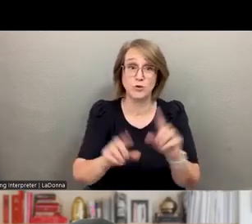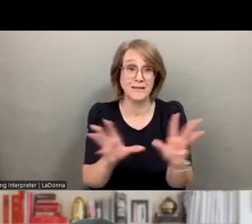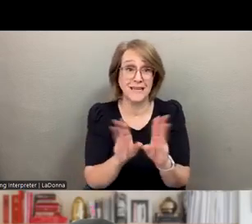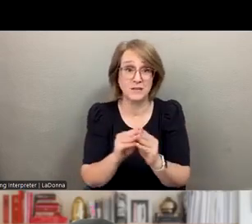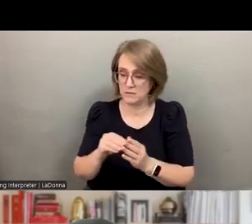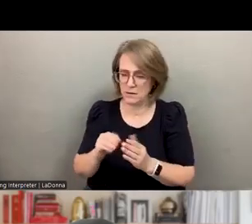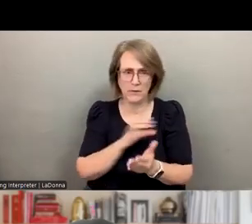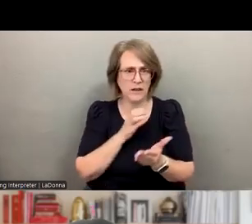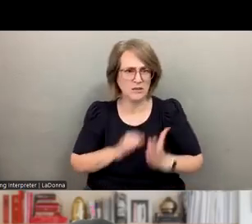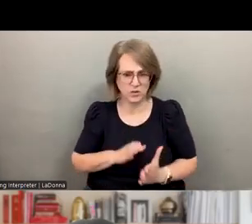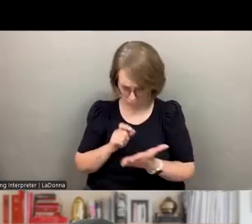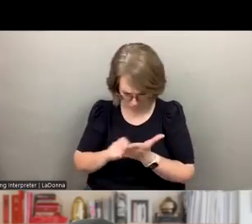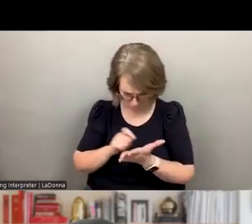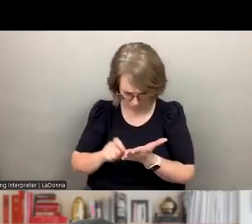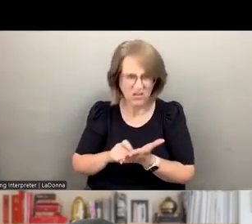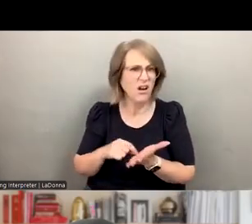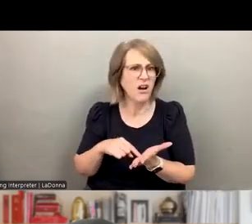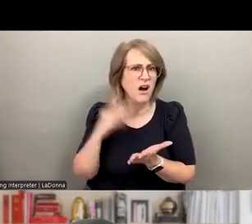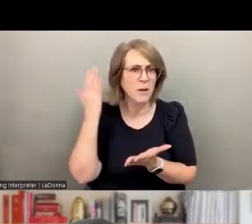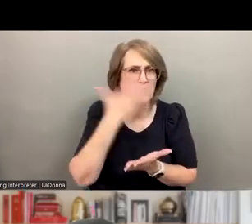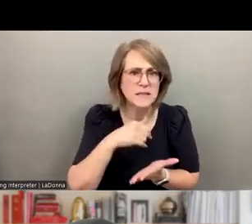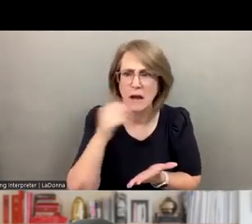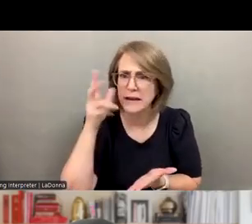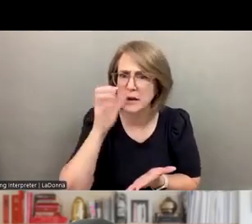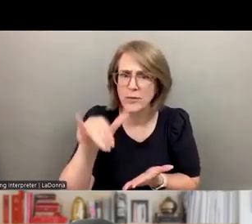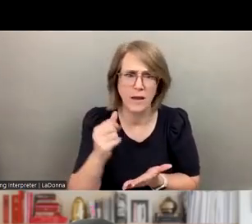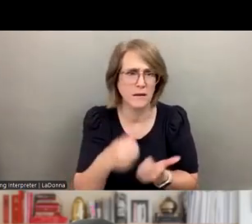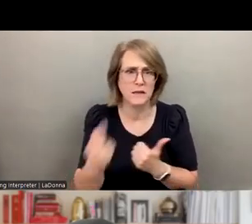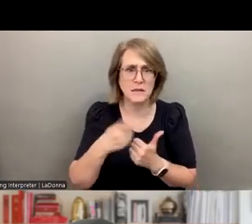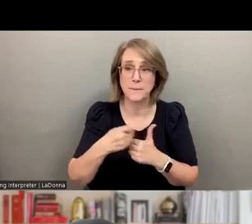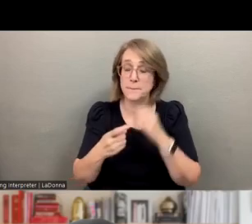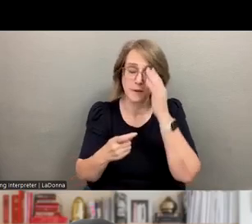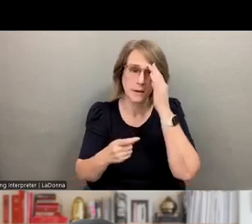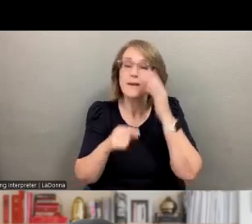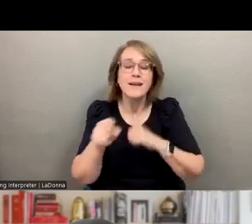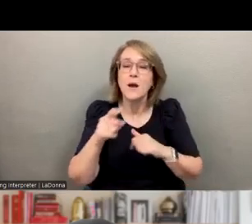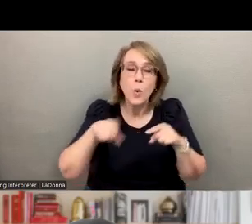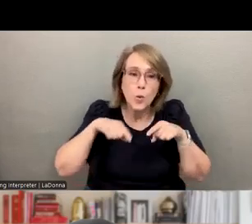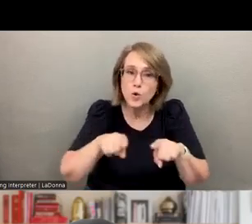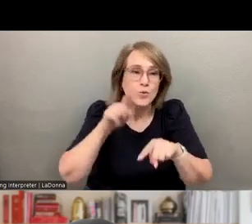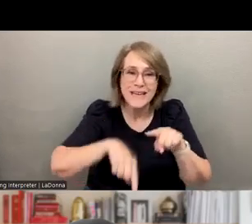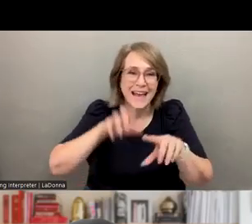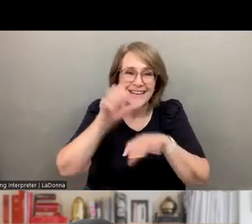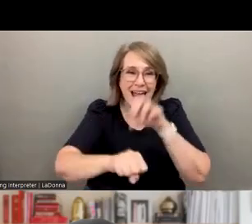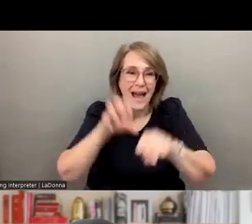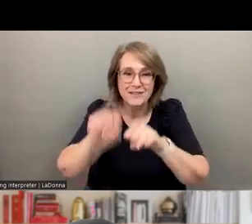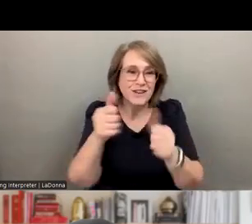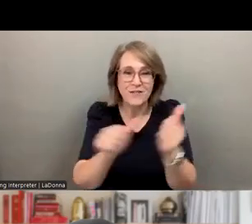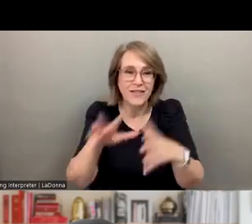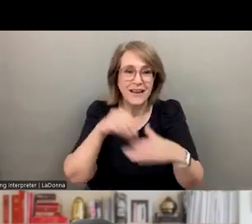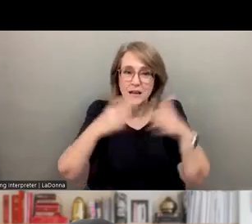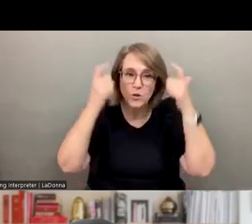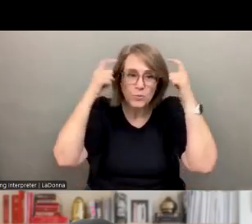the clinician said, I missed it. I didn't hear it at all. And any of us who have done clinical work, you know you can't capture 100% in your